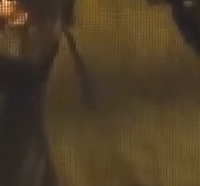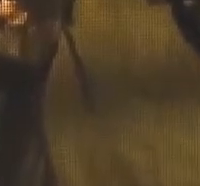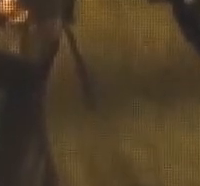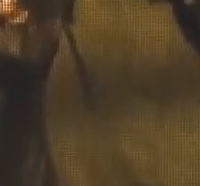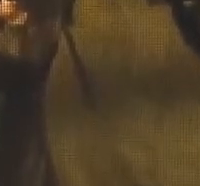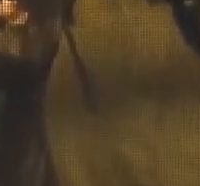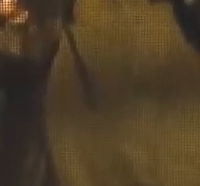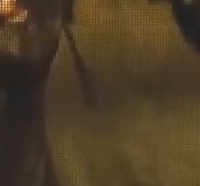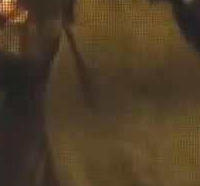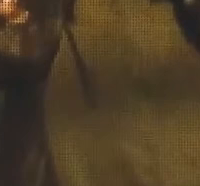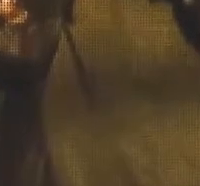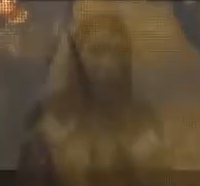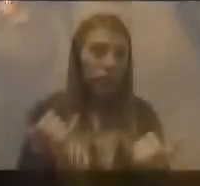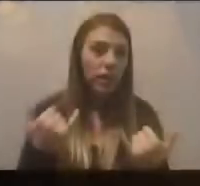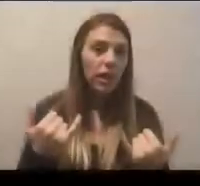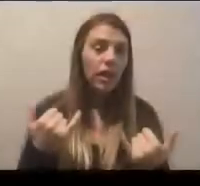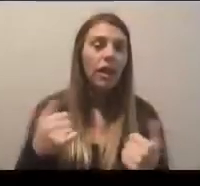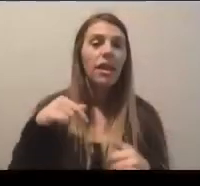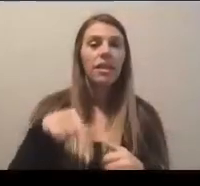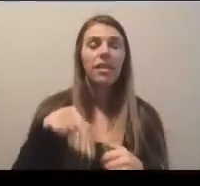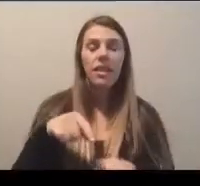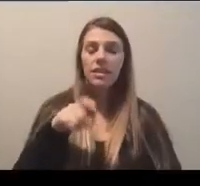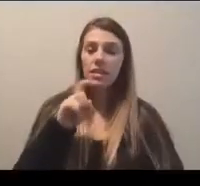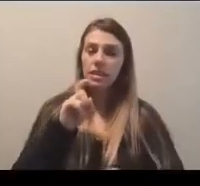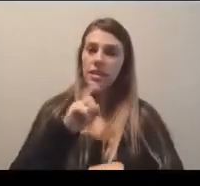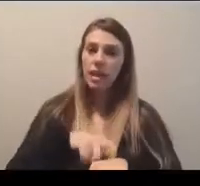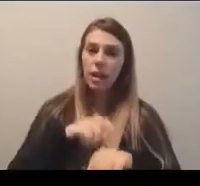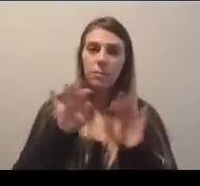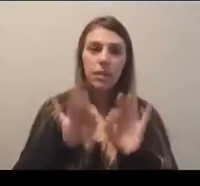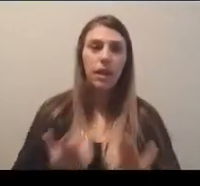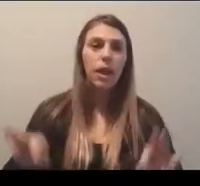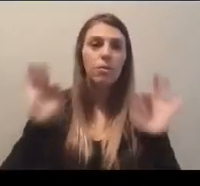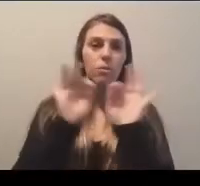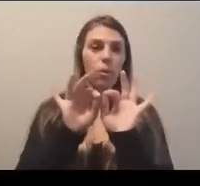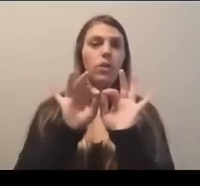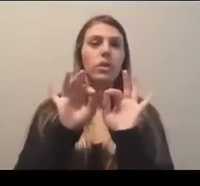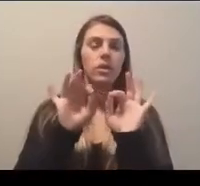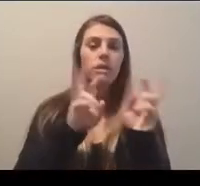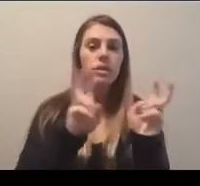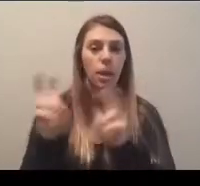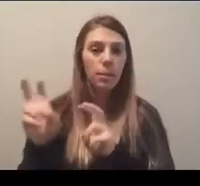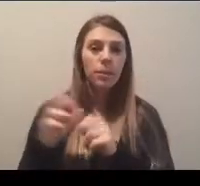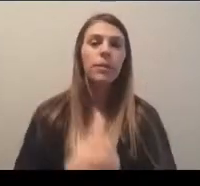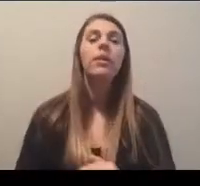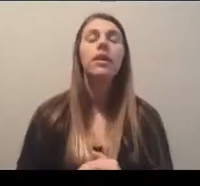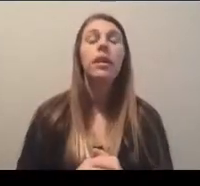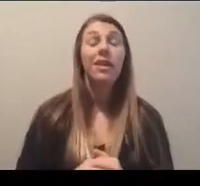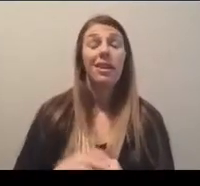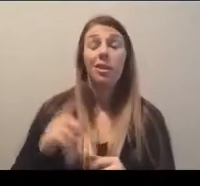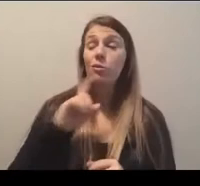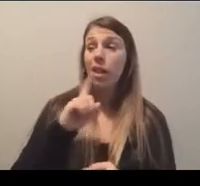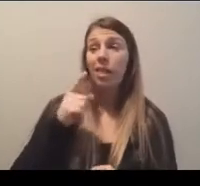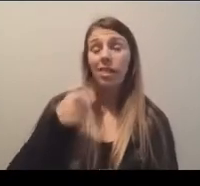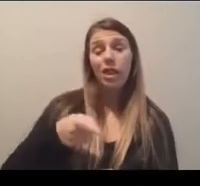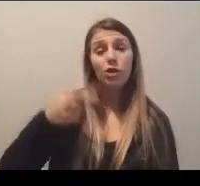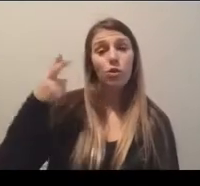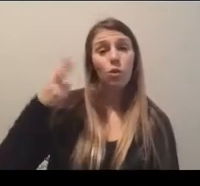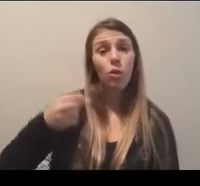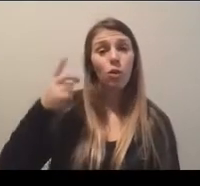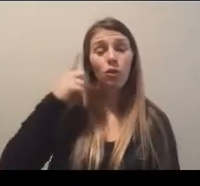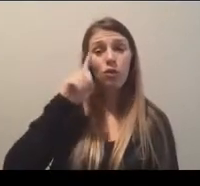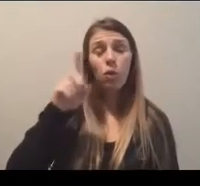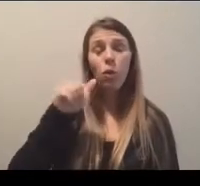today's session on this very timely and important topic. It is an historic time for gender equity,